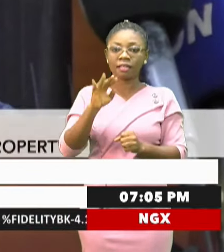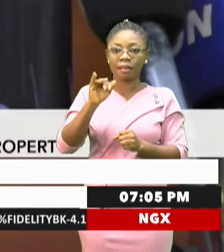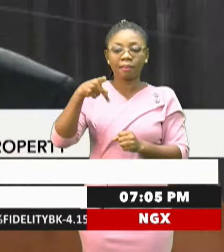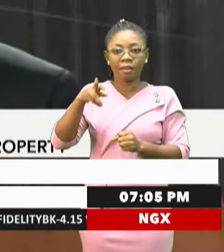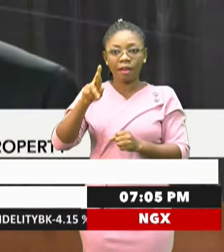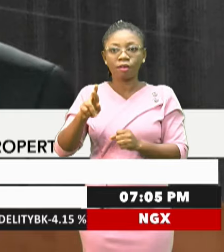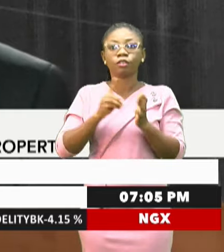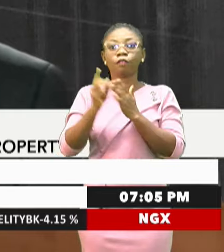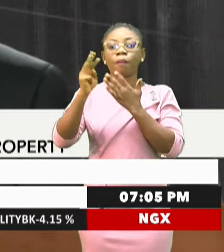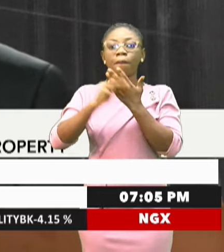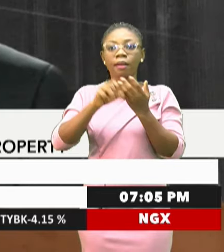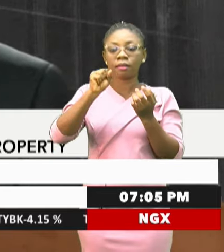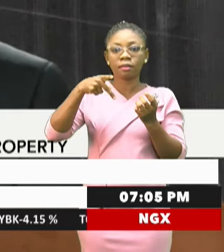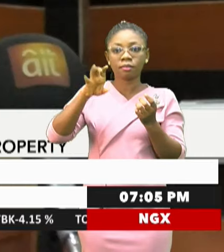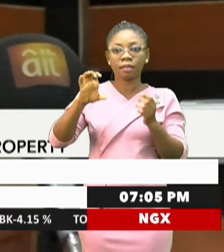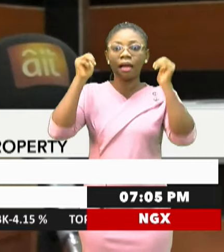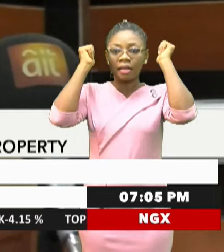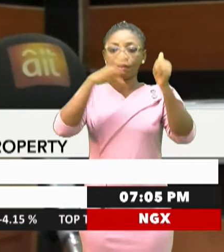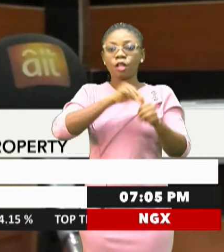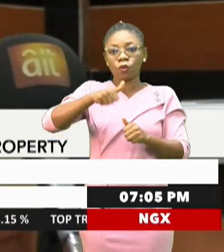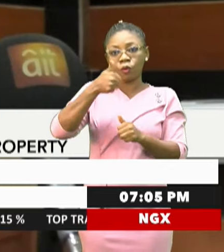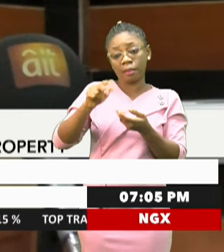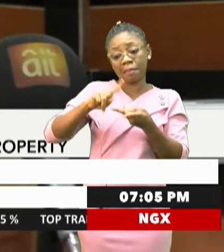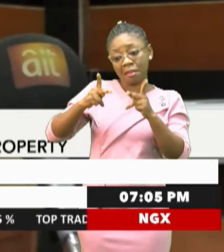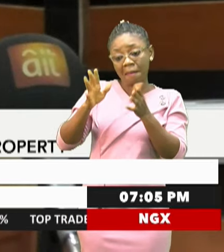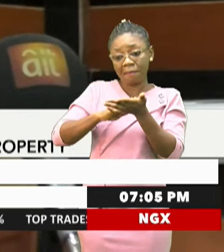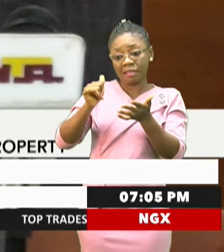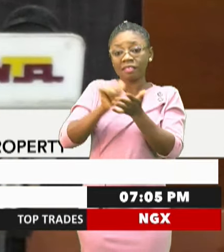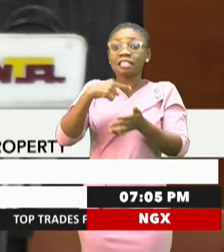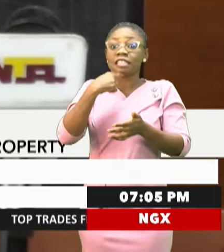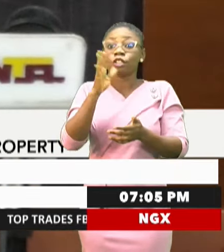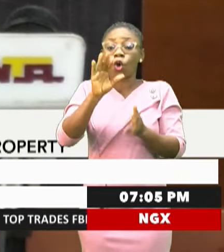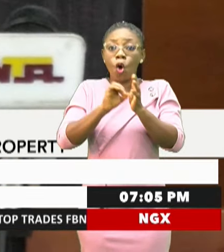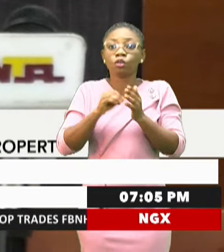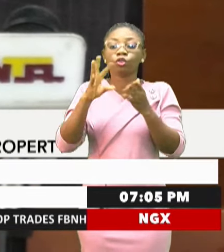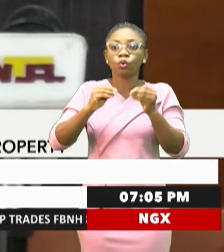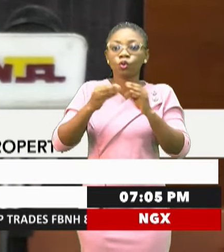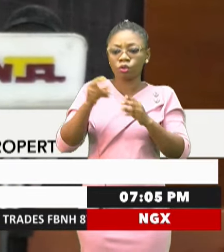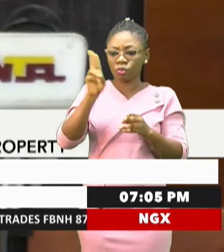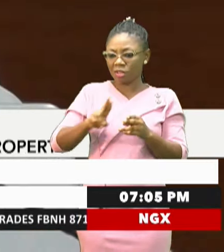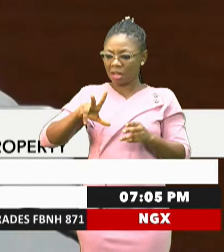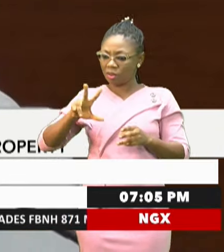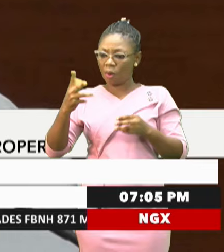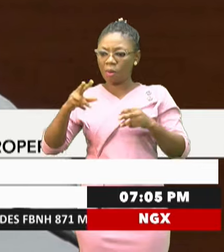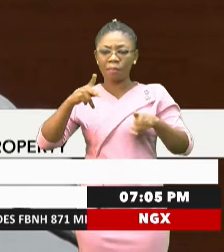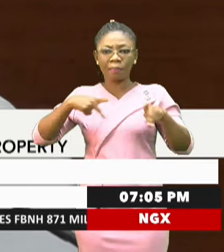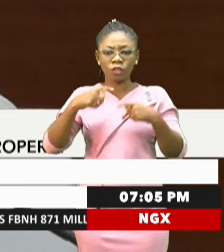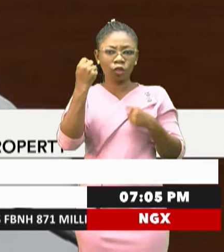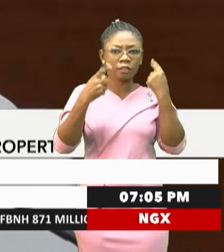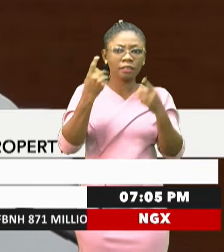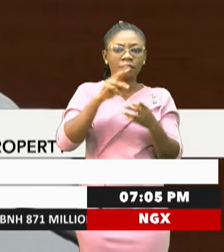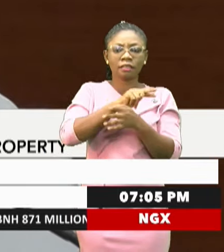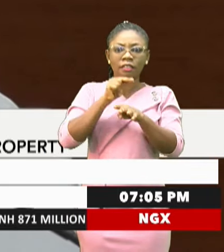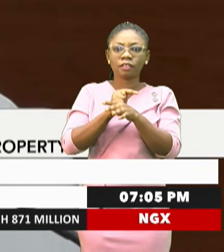Development Spec Academy and other partners believe that telling your own story using a third party, understanding national interest